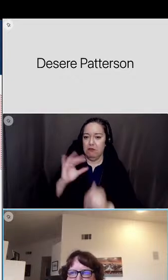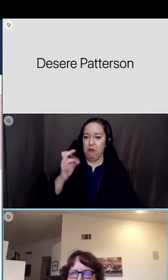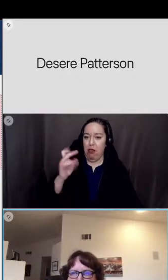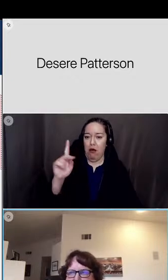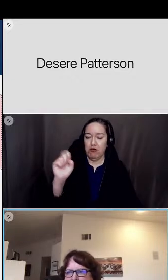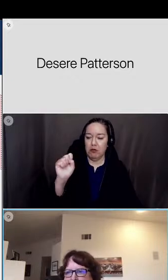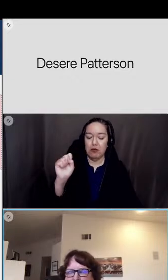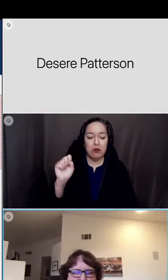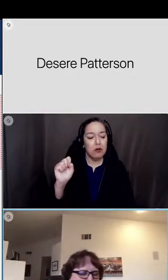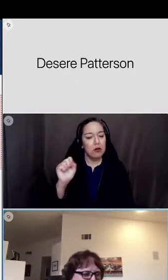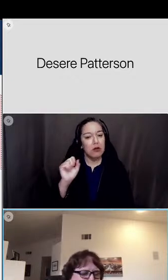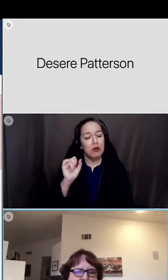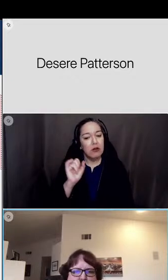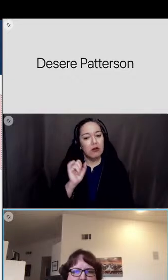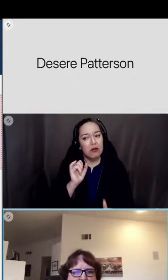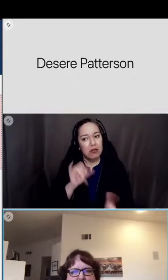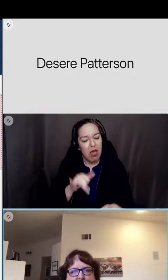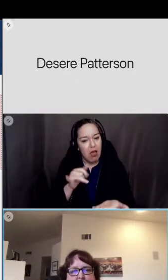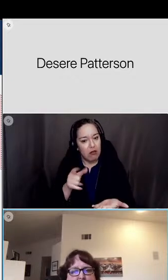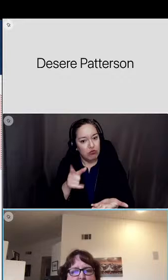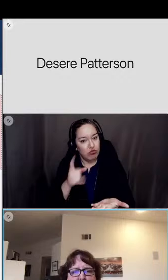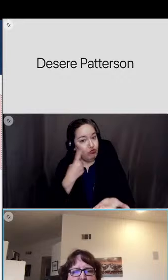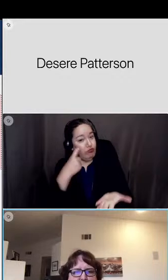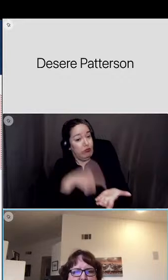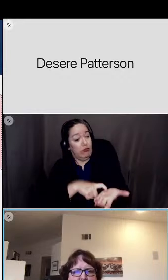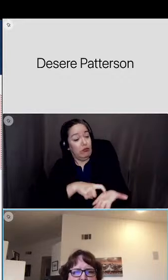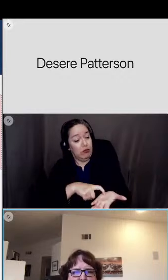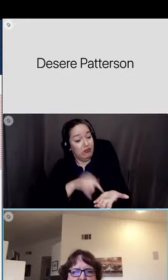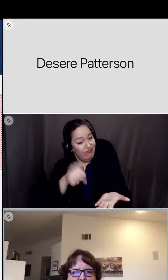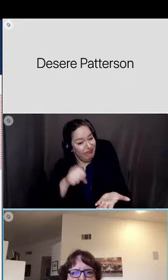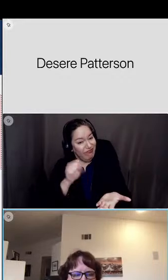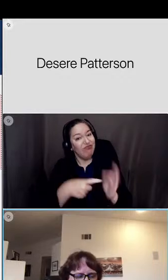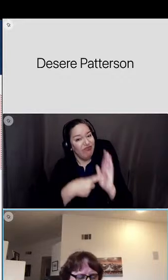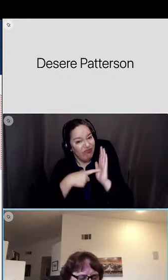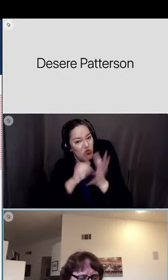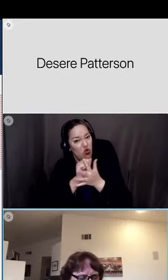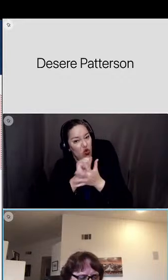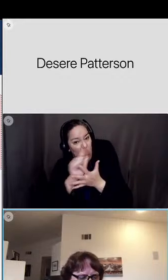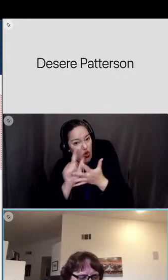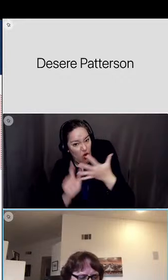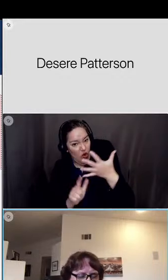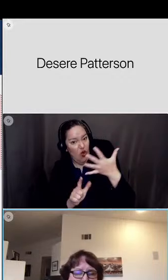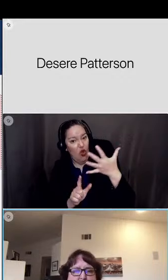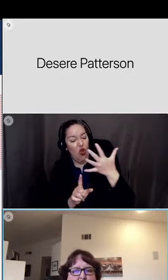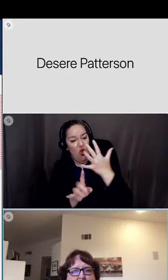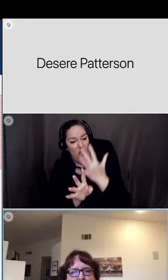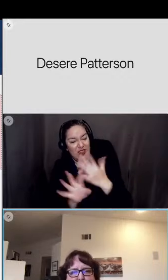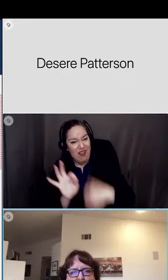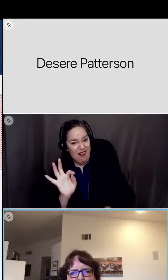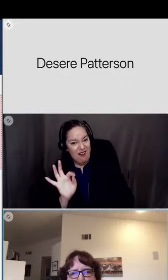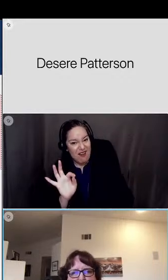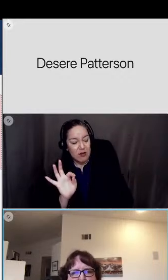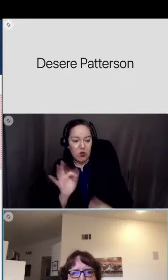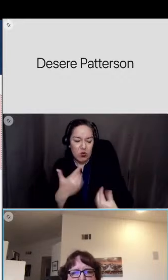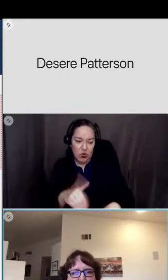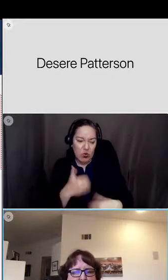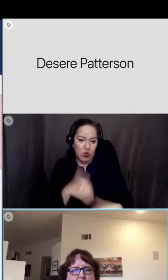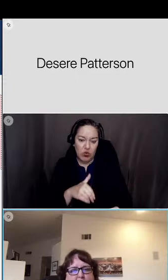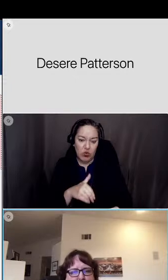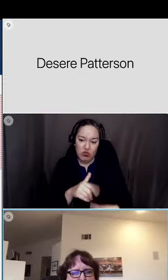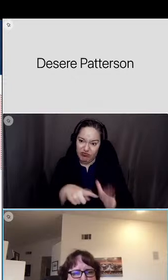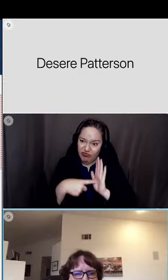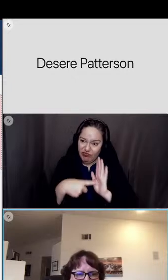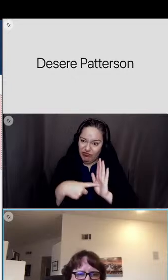the fact that you recognize that it takes all of those kind of gives you the the uh difficult challenge we had to